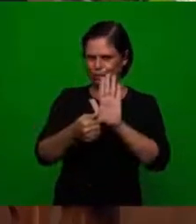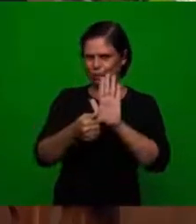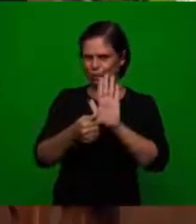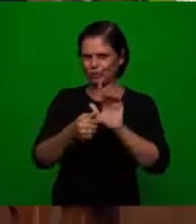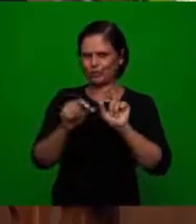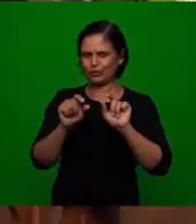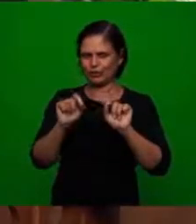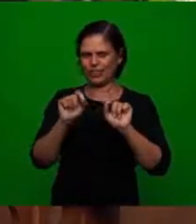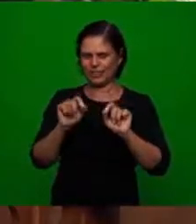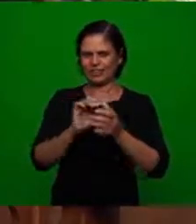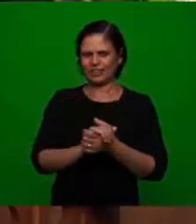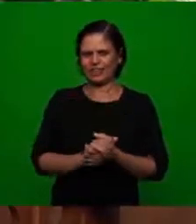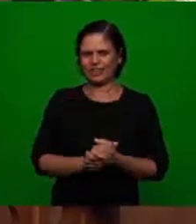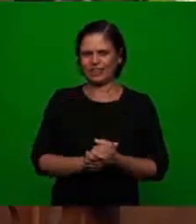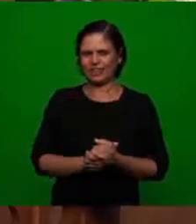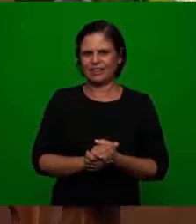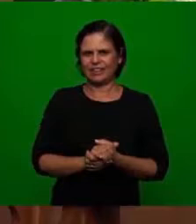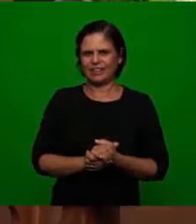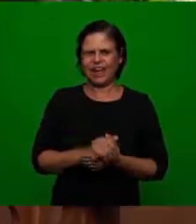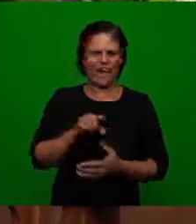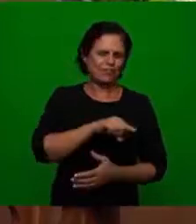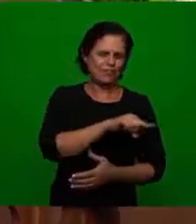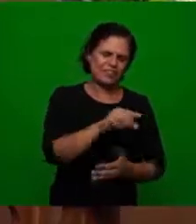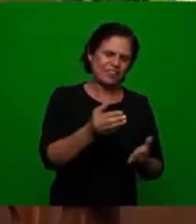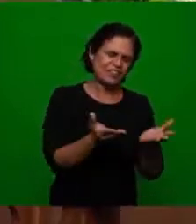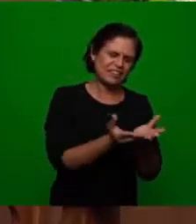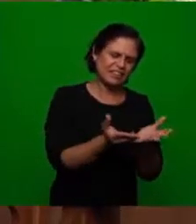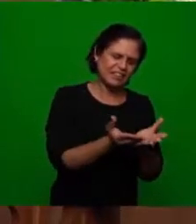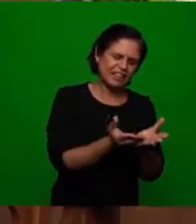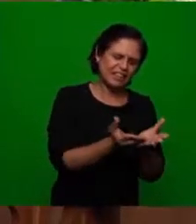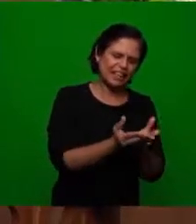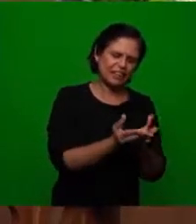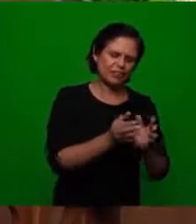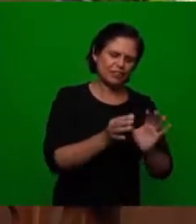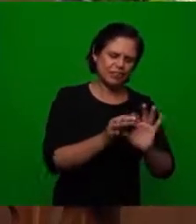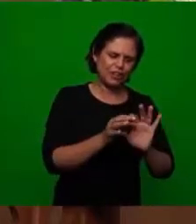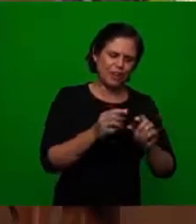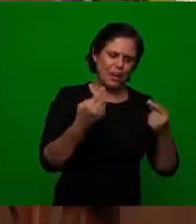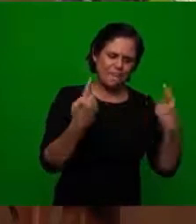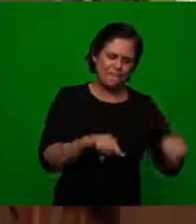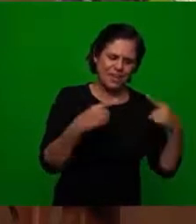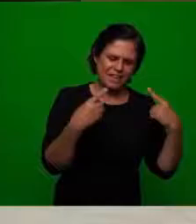following was to free the Christians from the persecution